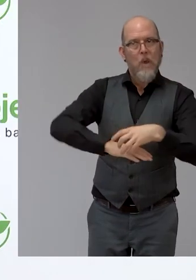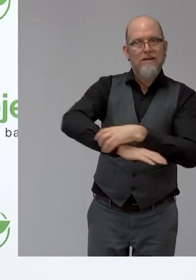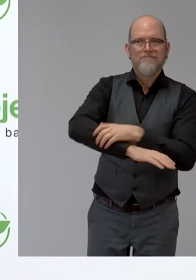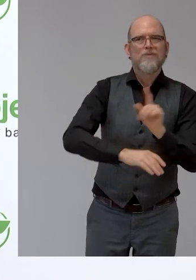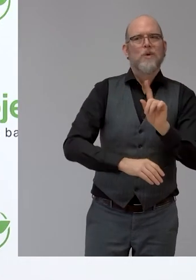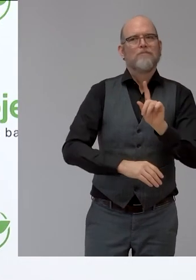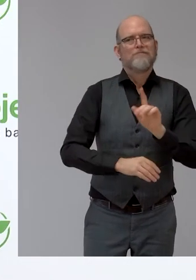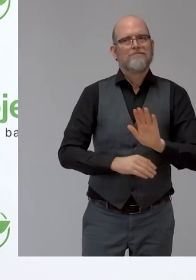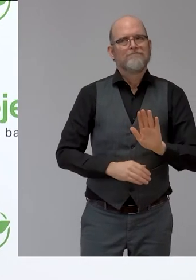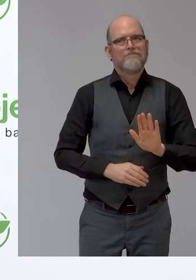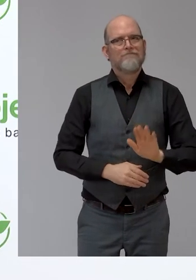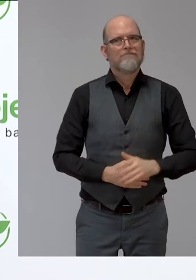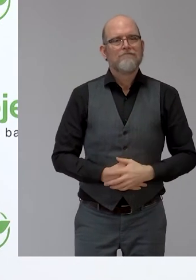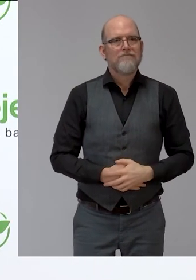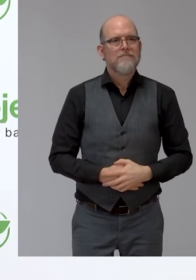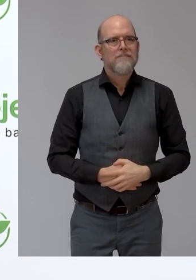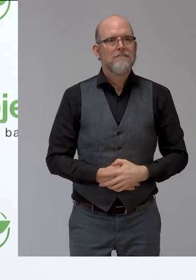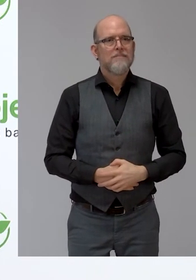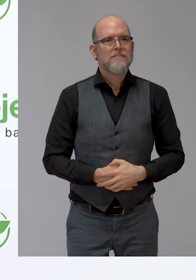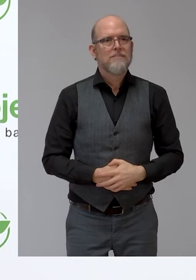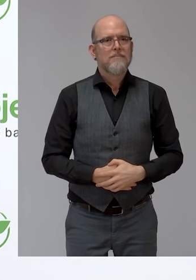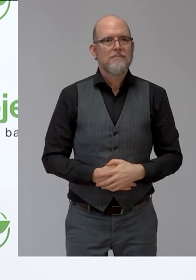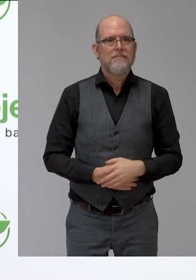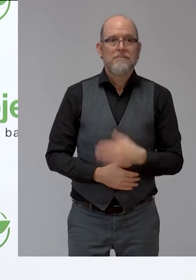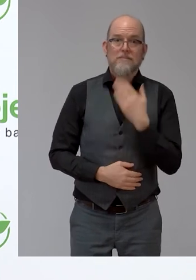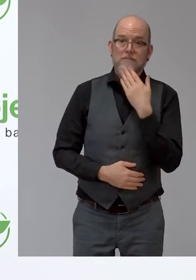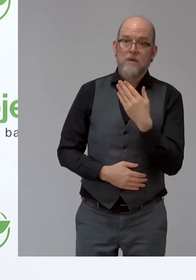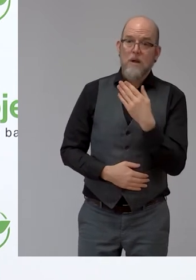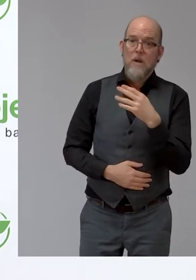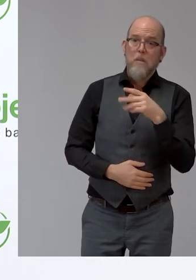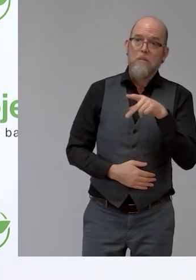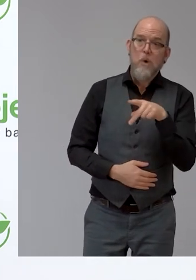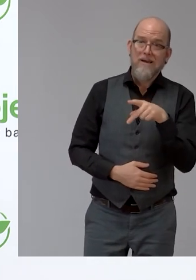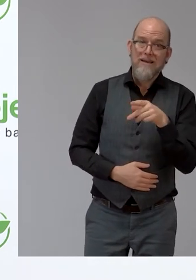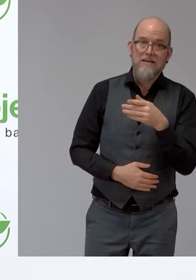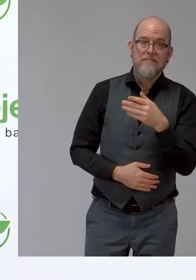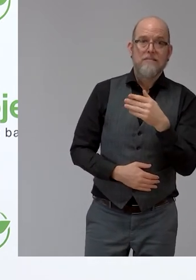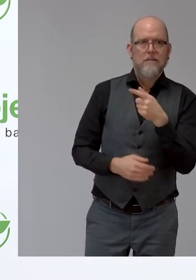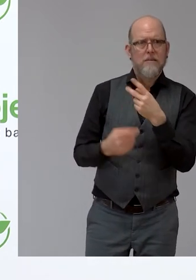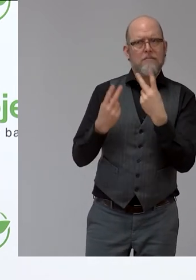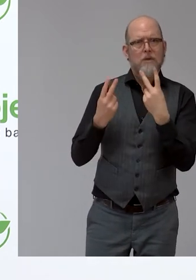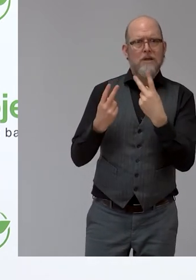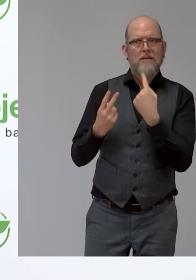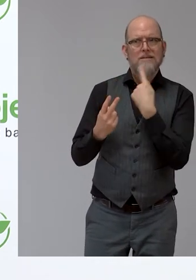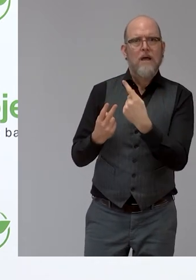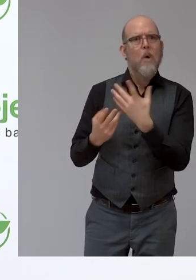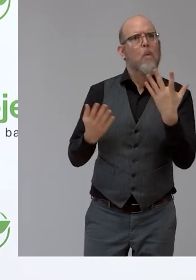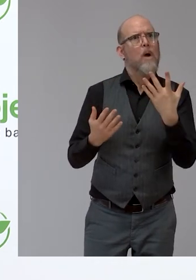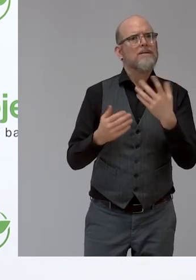links. Thank you, Puja. And I think this was also very important to point this out. And it also underlines the importance of working together